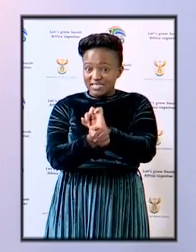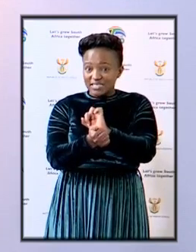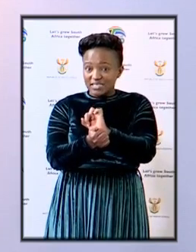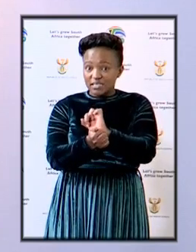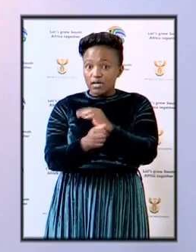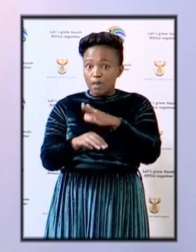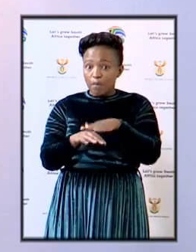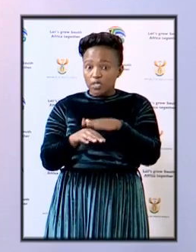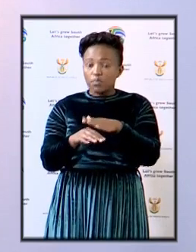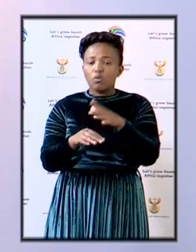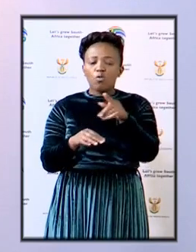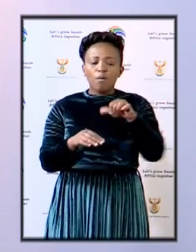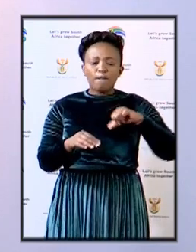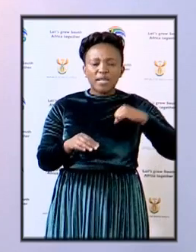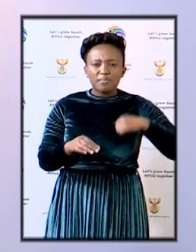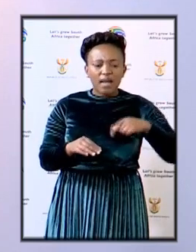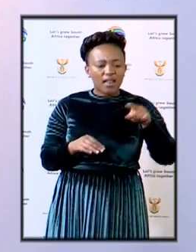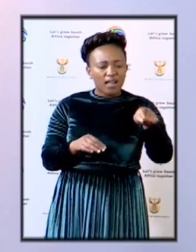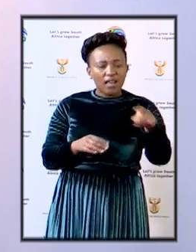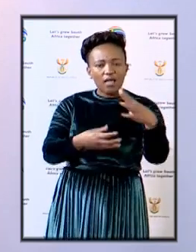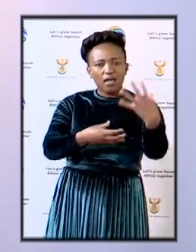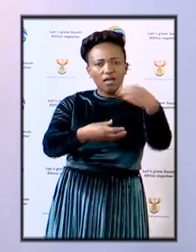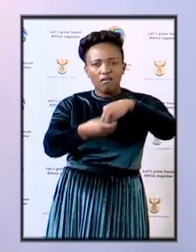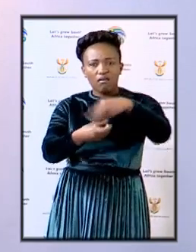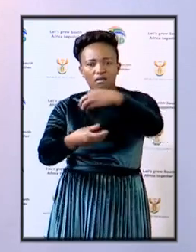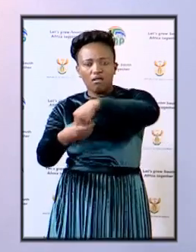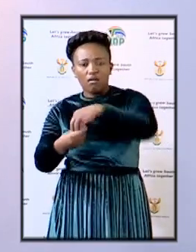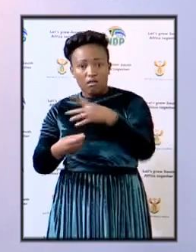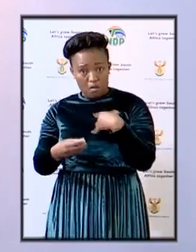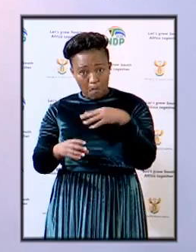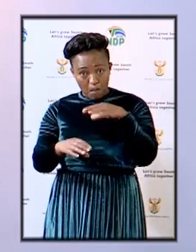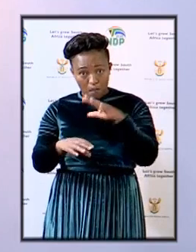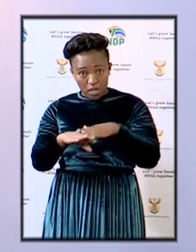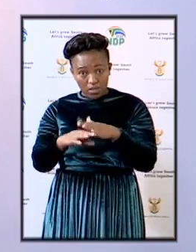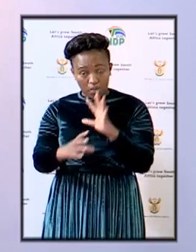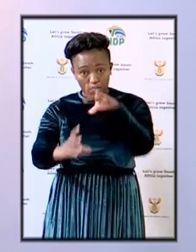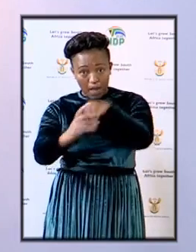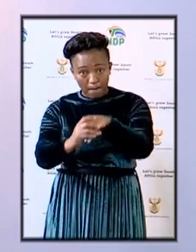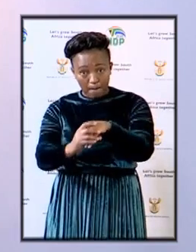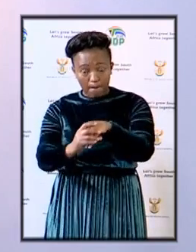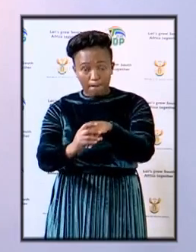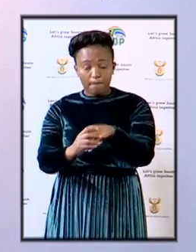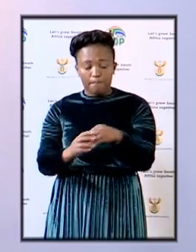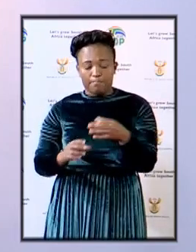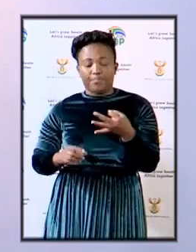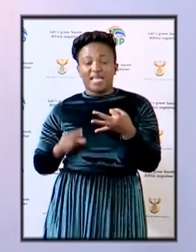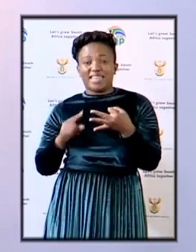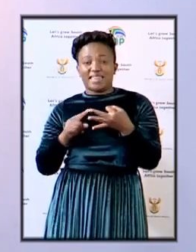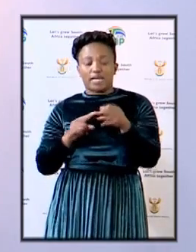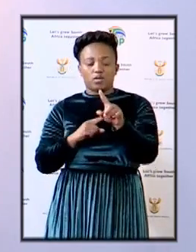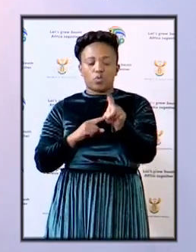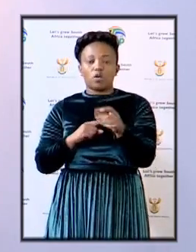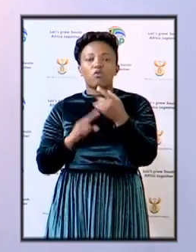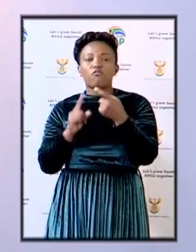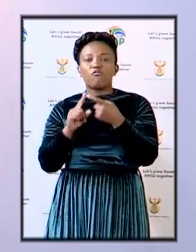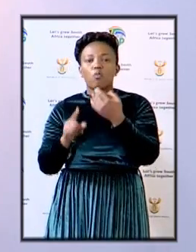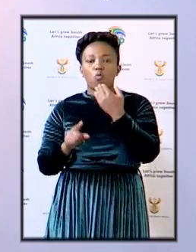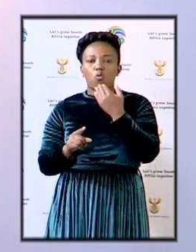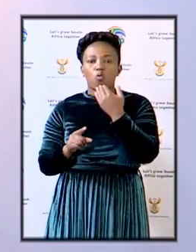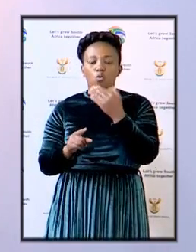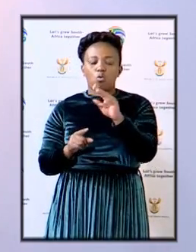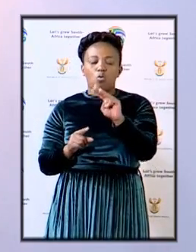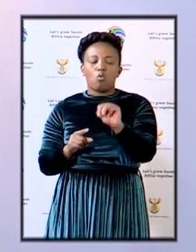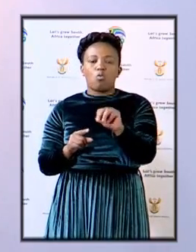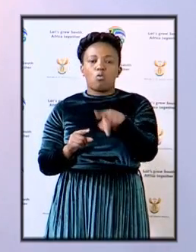of the officials within the municipalities that have been fingered in the saga the third question is from